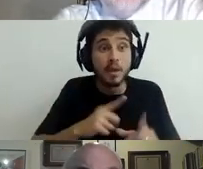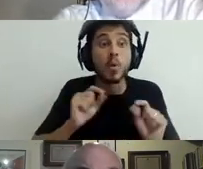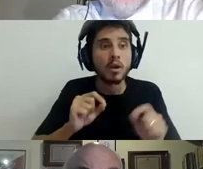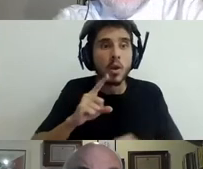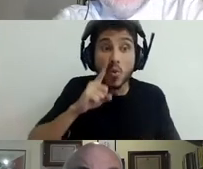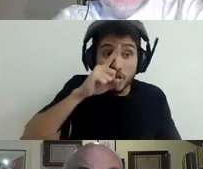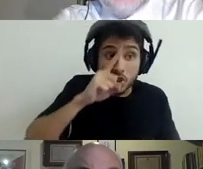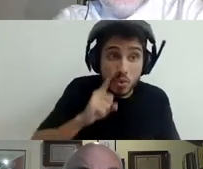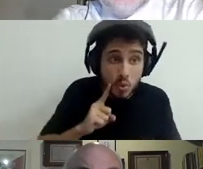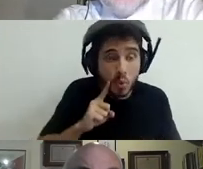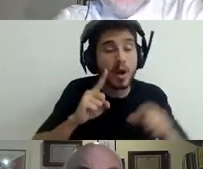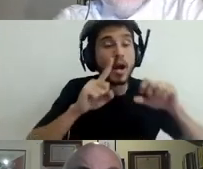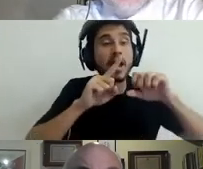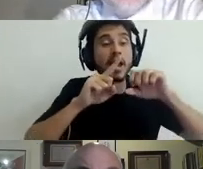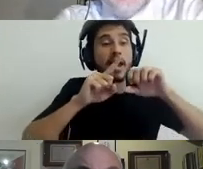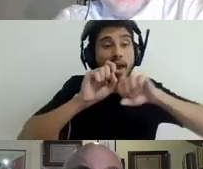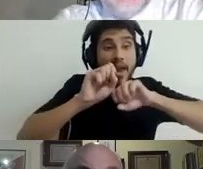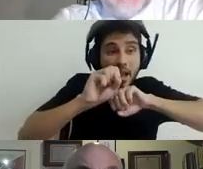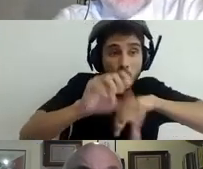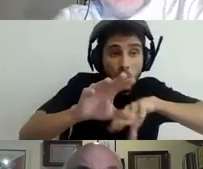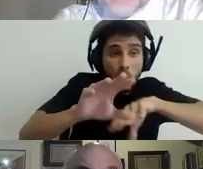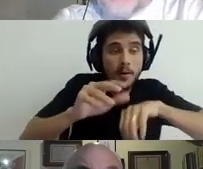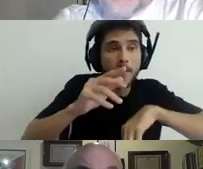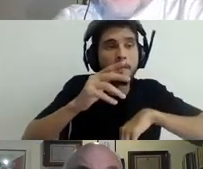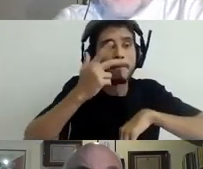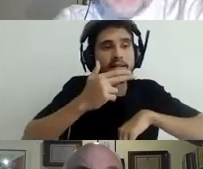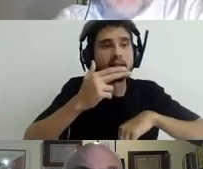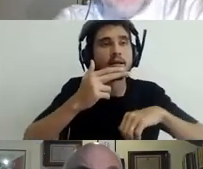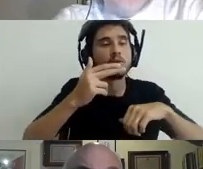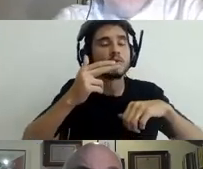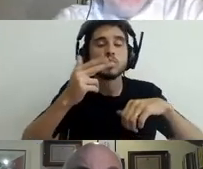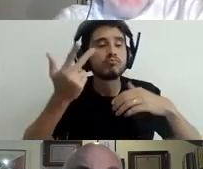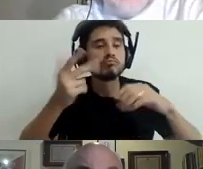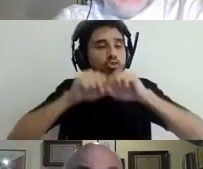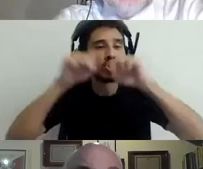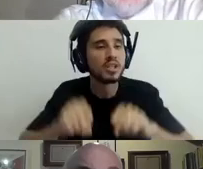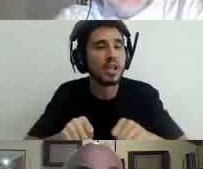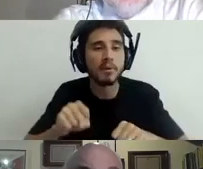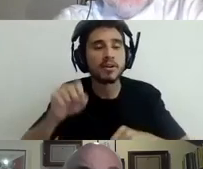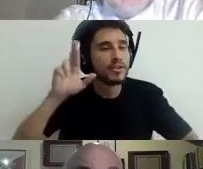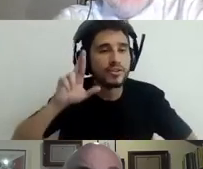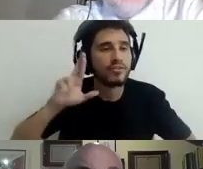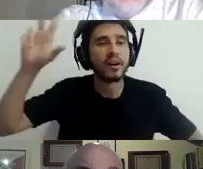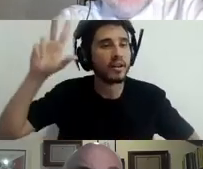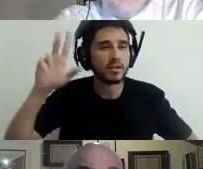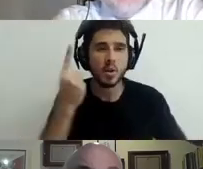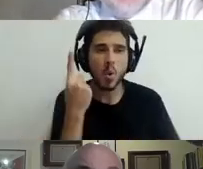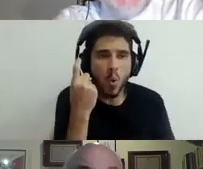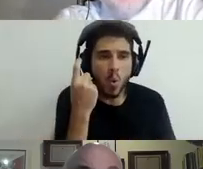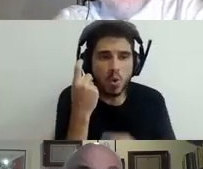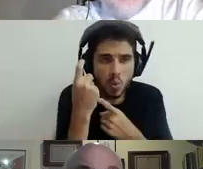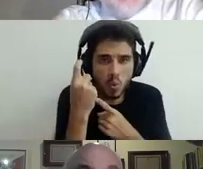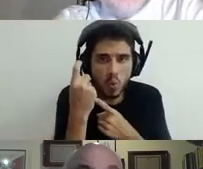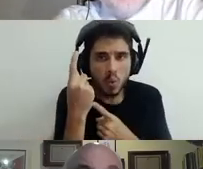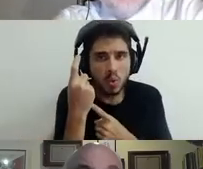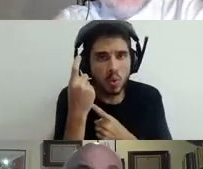kind of two tire system with the rich. And that's, of course, already a reality in Brazil, but it will only be